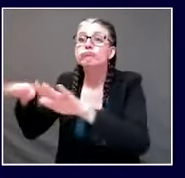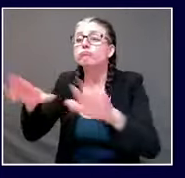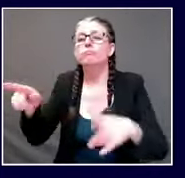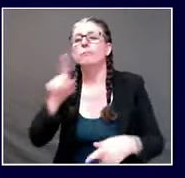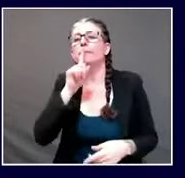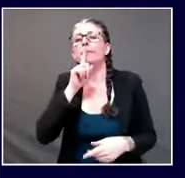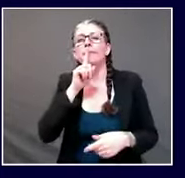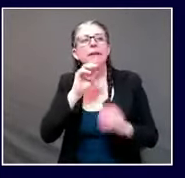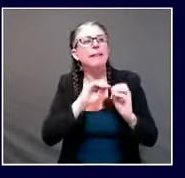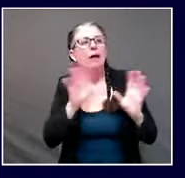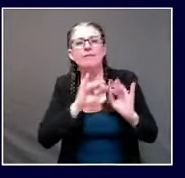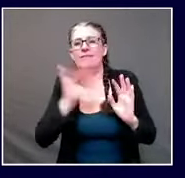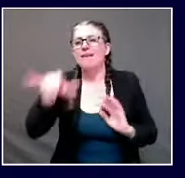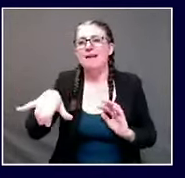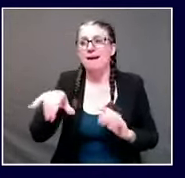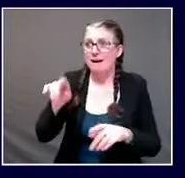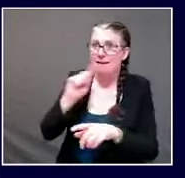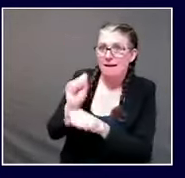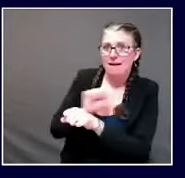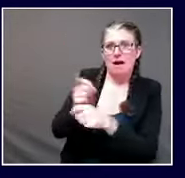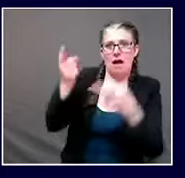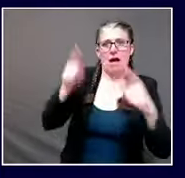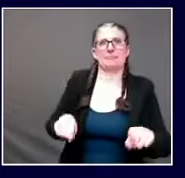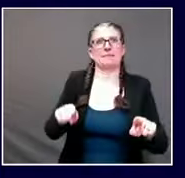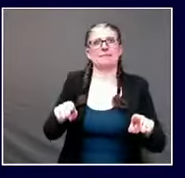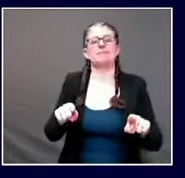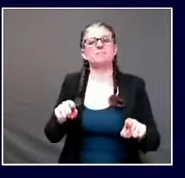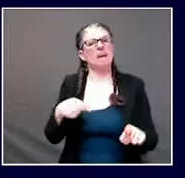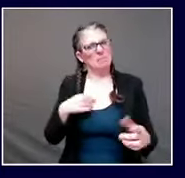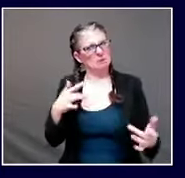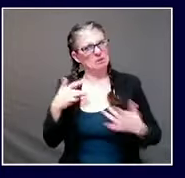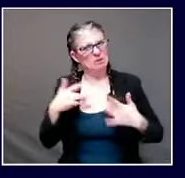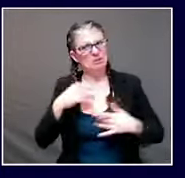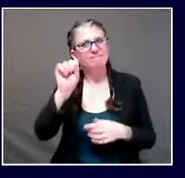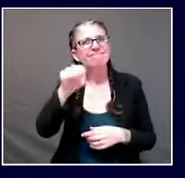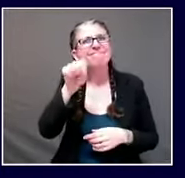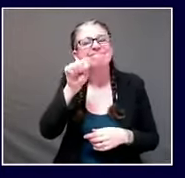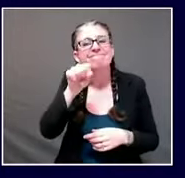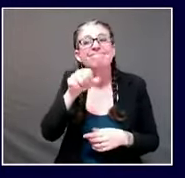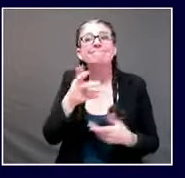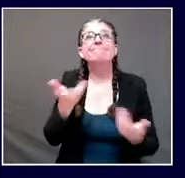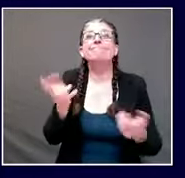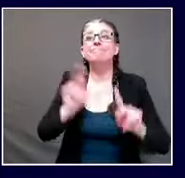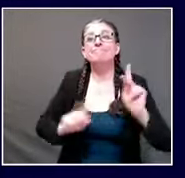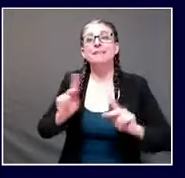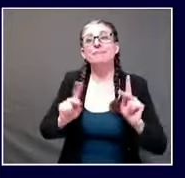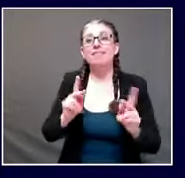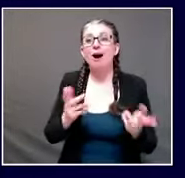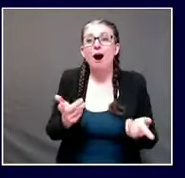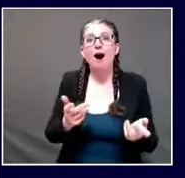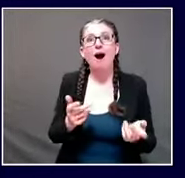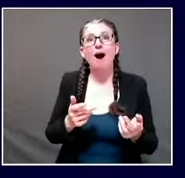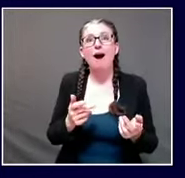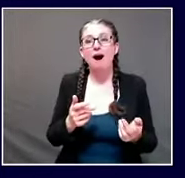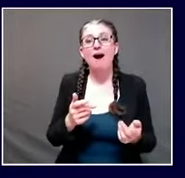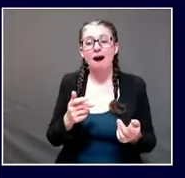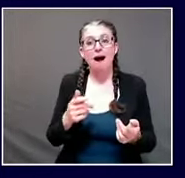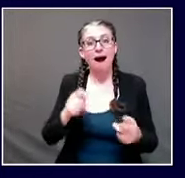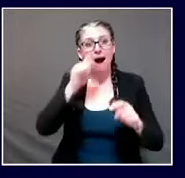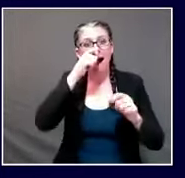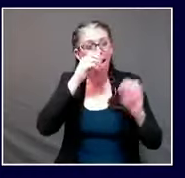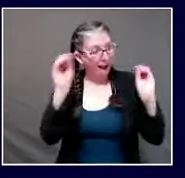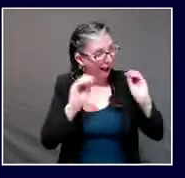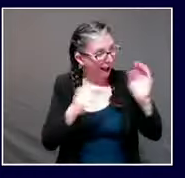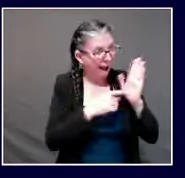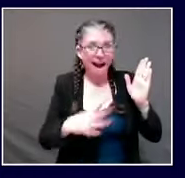be traveling to other states or having visitors come to maine to spend time with their families believing that the negative test that